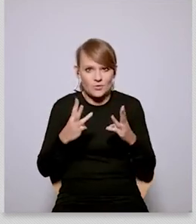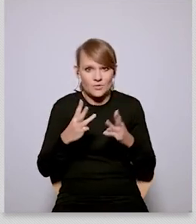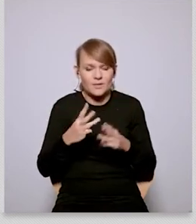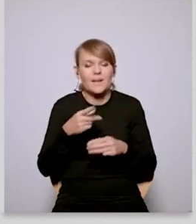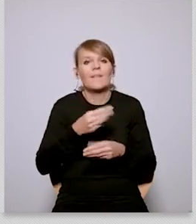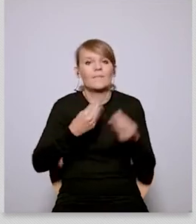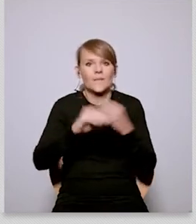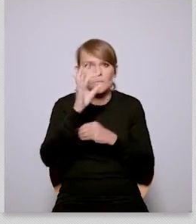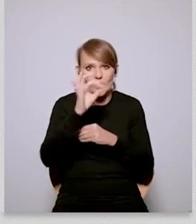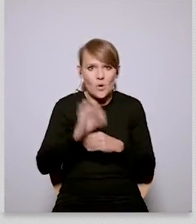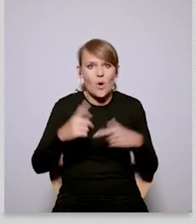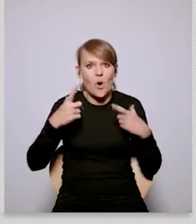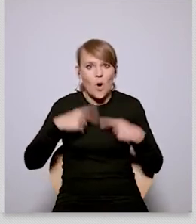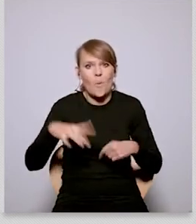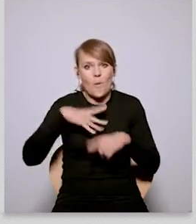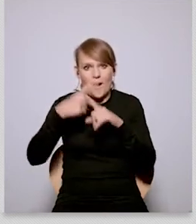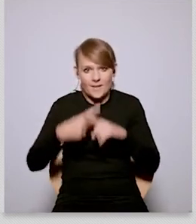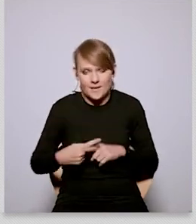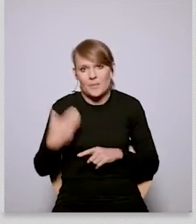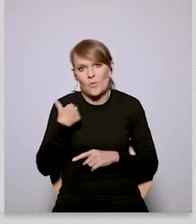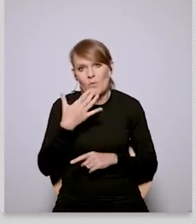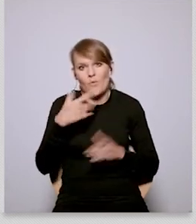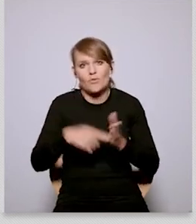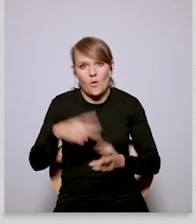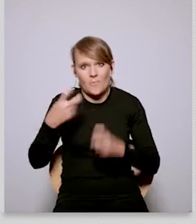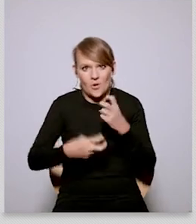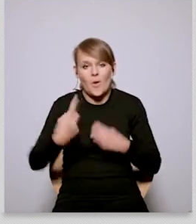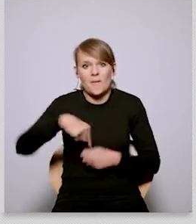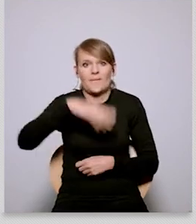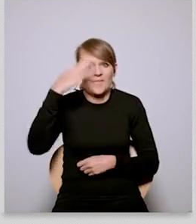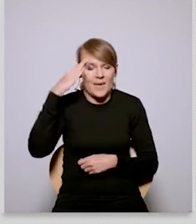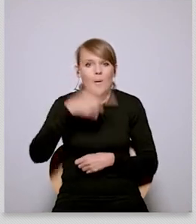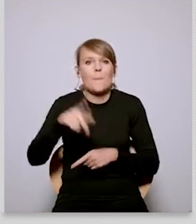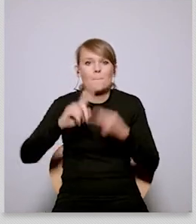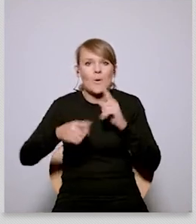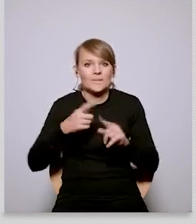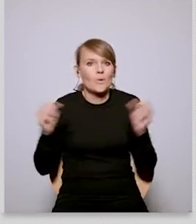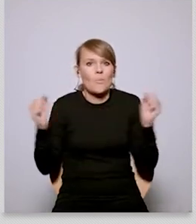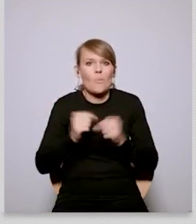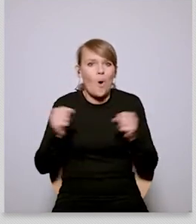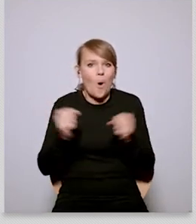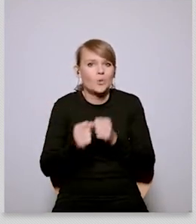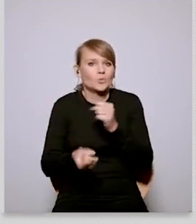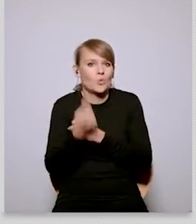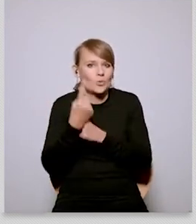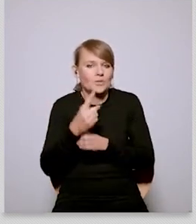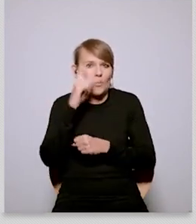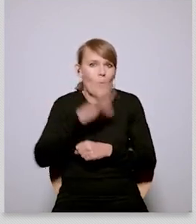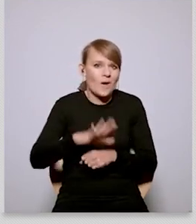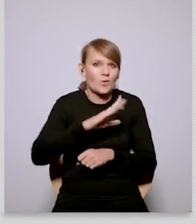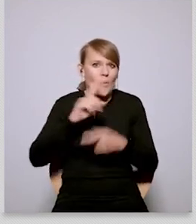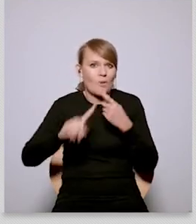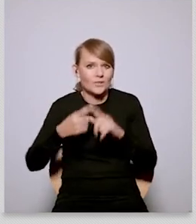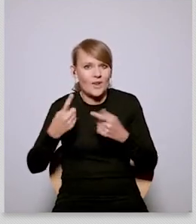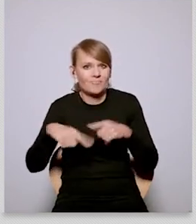problem um but sort of looking beyond the the the implementation of the green deal within the eu i think